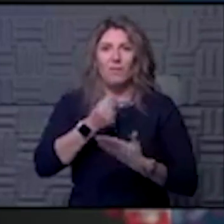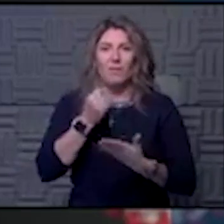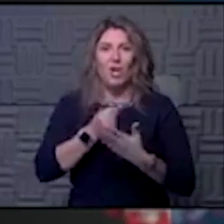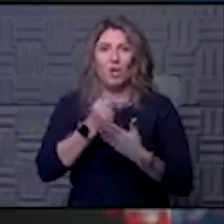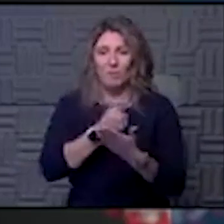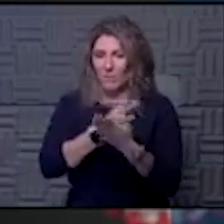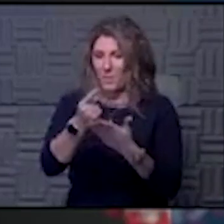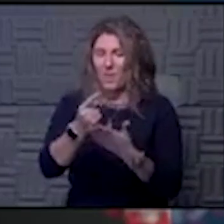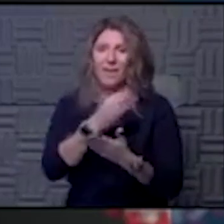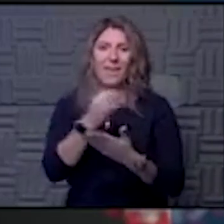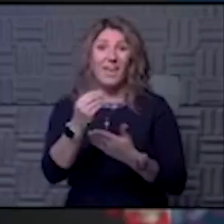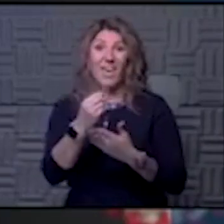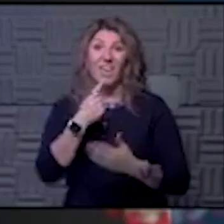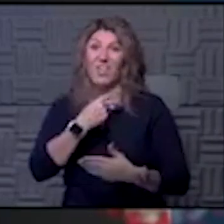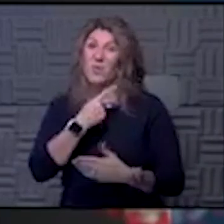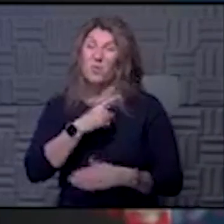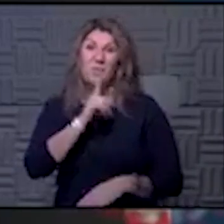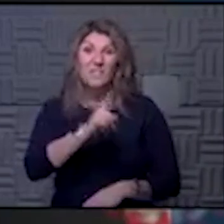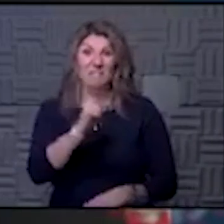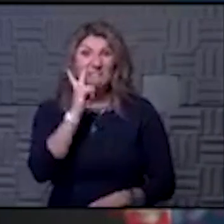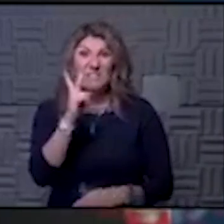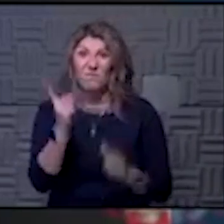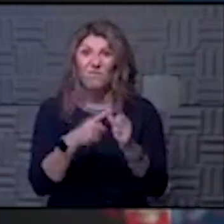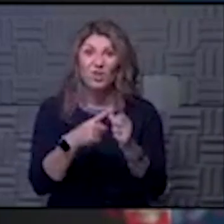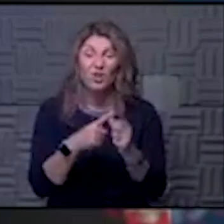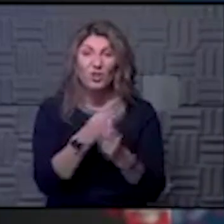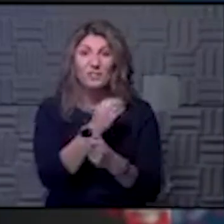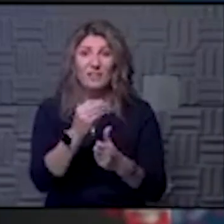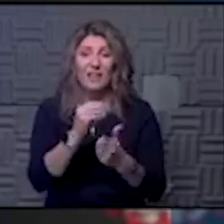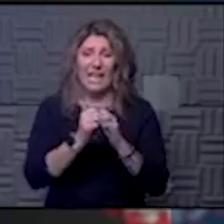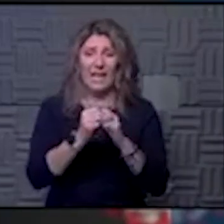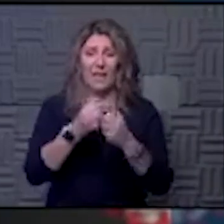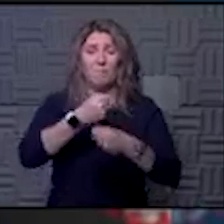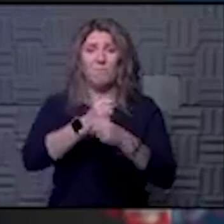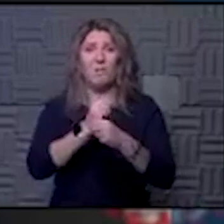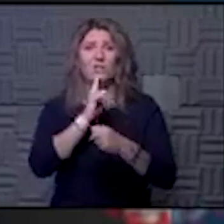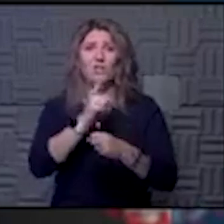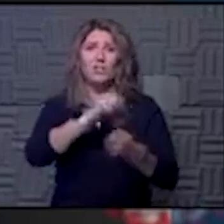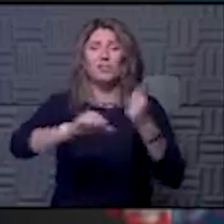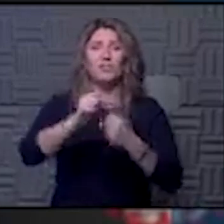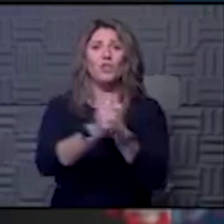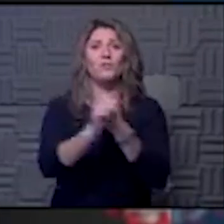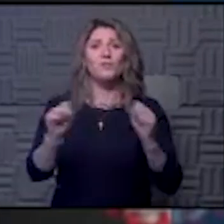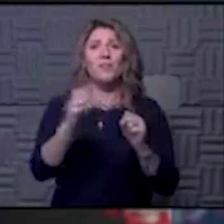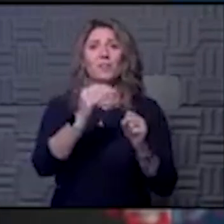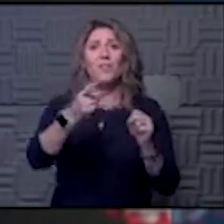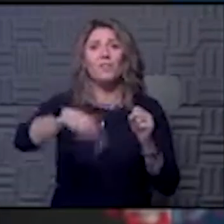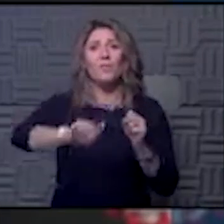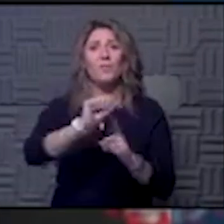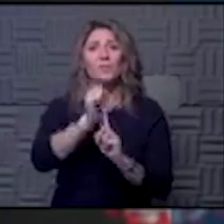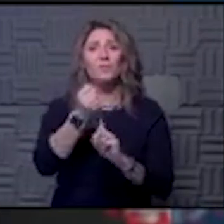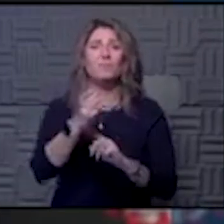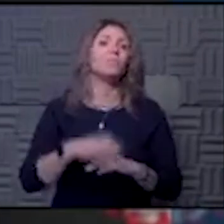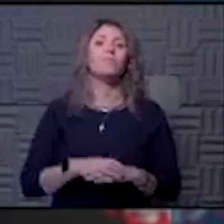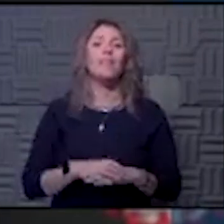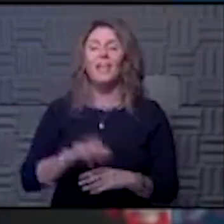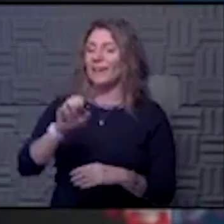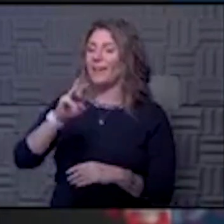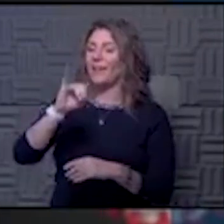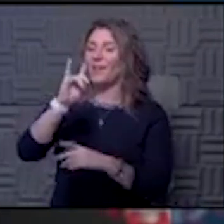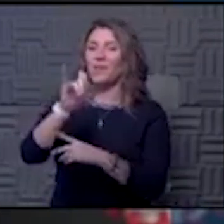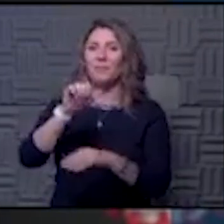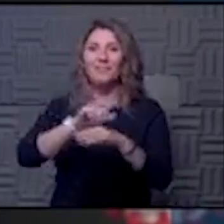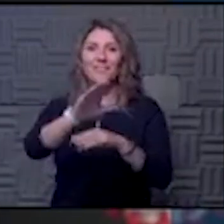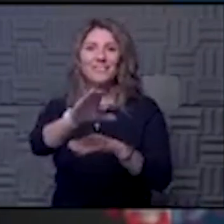line in some ways, the most front line of all of us and how we can make sure we keep each other safe in those settings. Hey, Emily sent in this